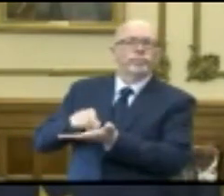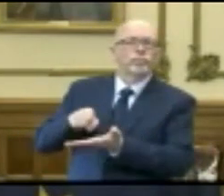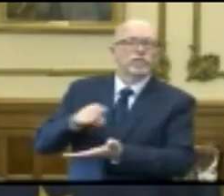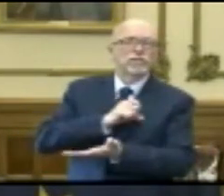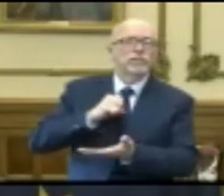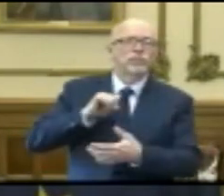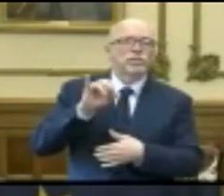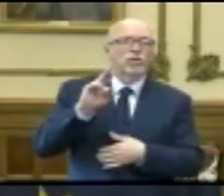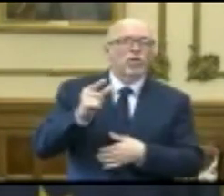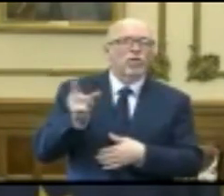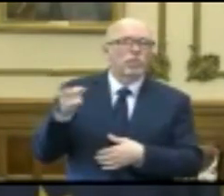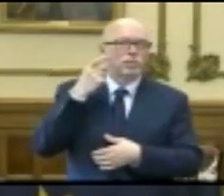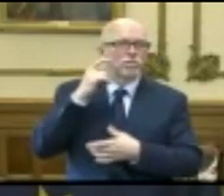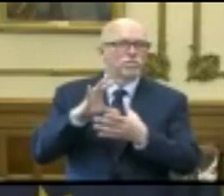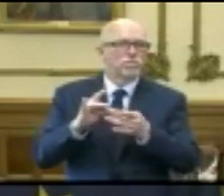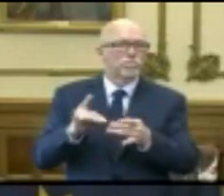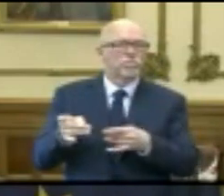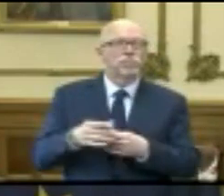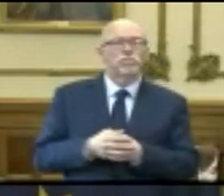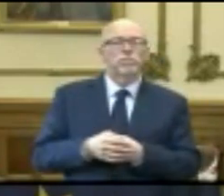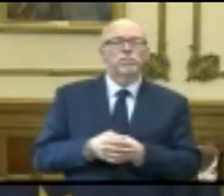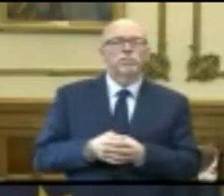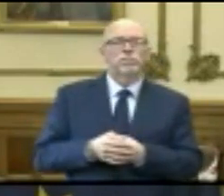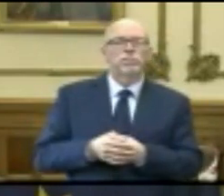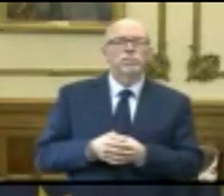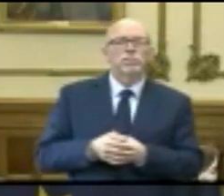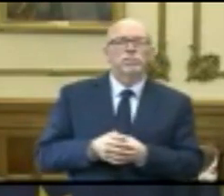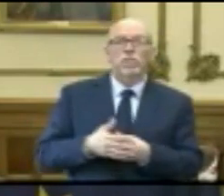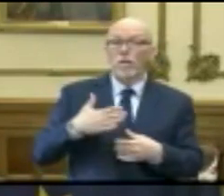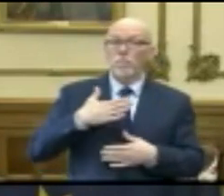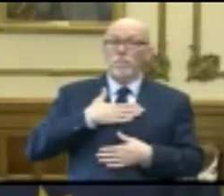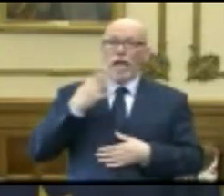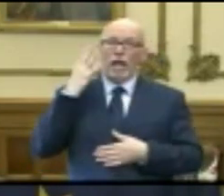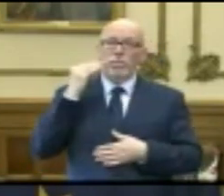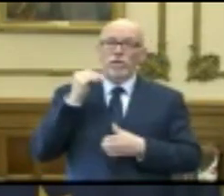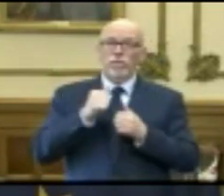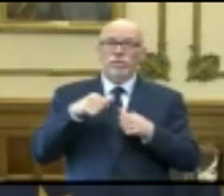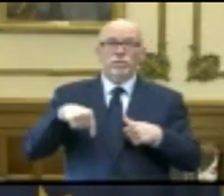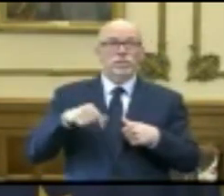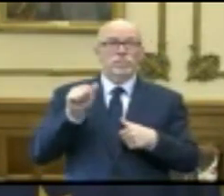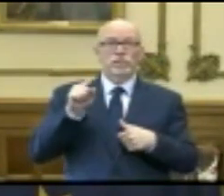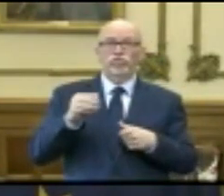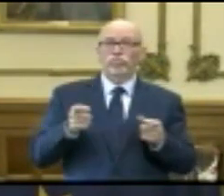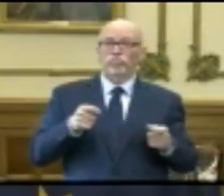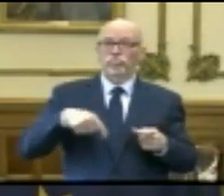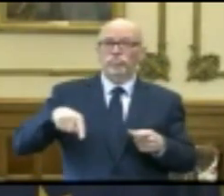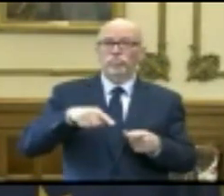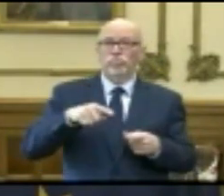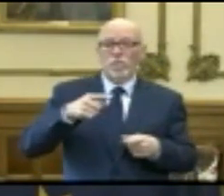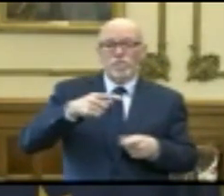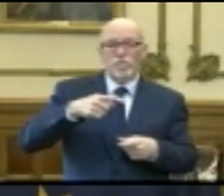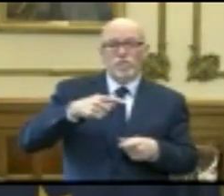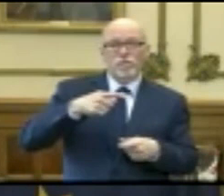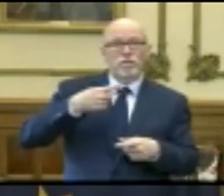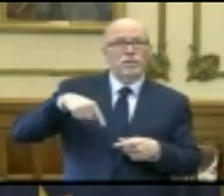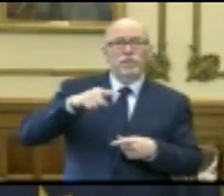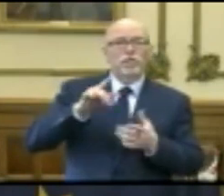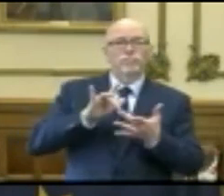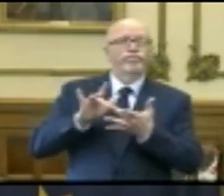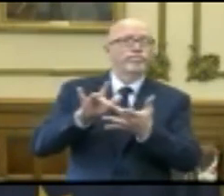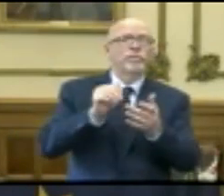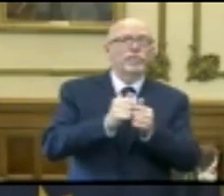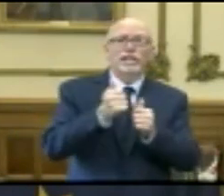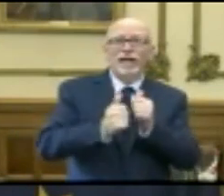Young just mentioned. And, you know, my experience with this administration is they've been in touch with every governor,